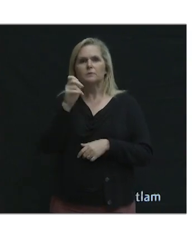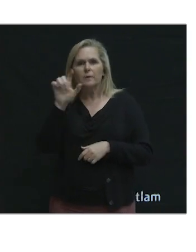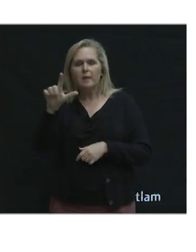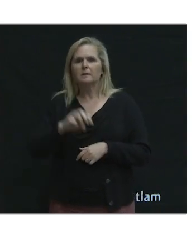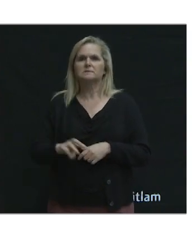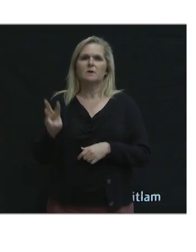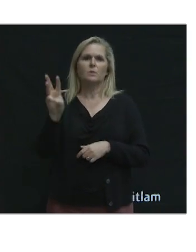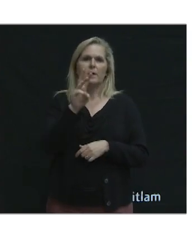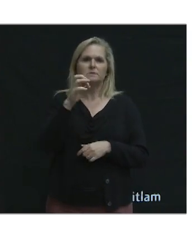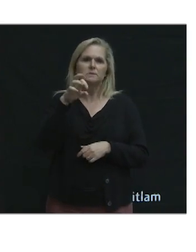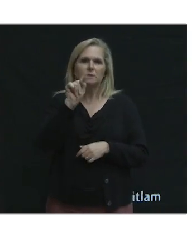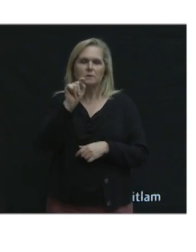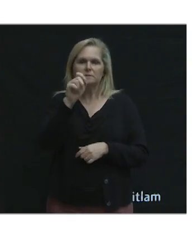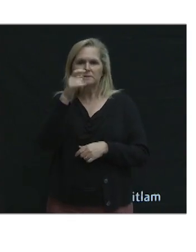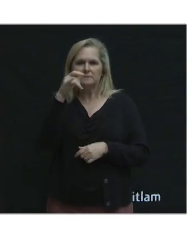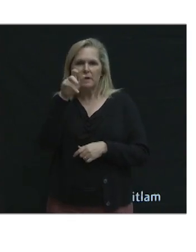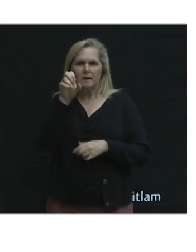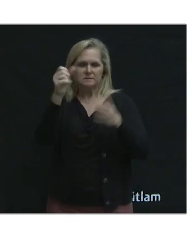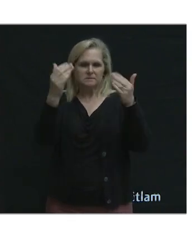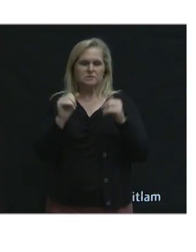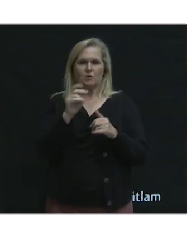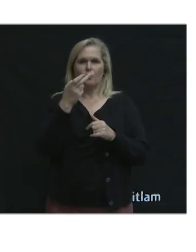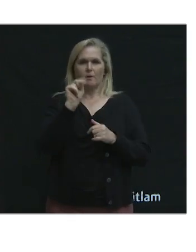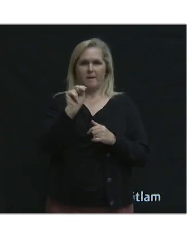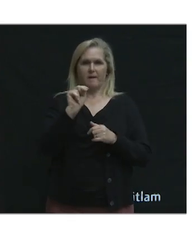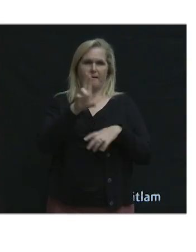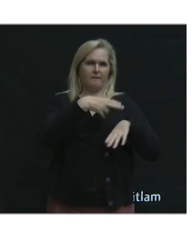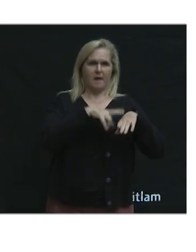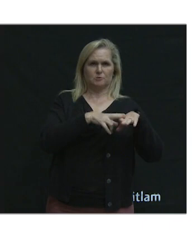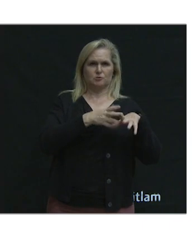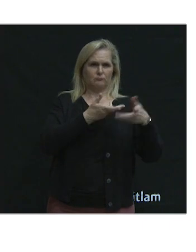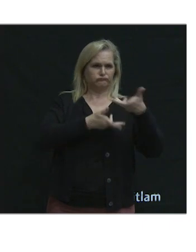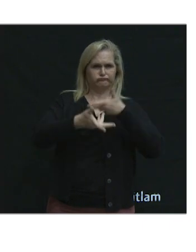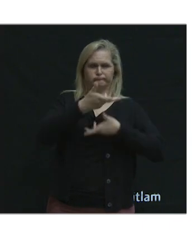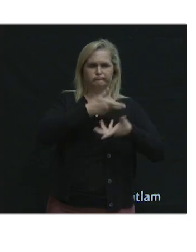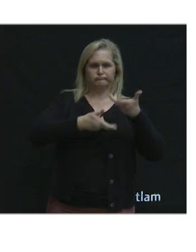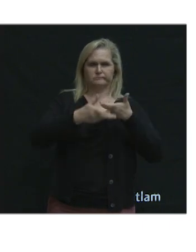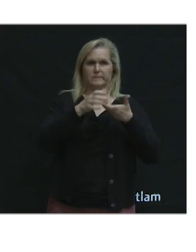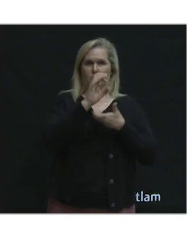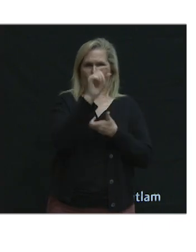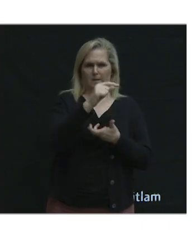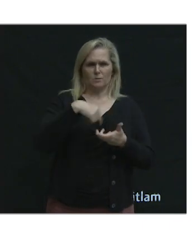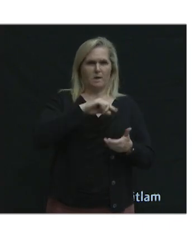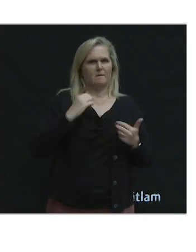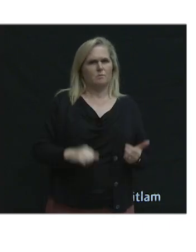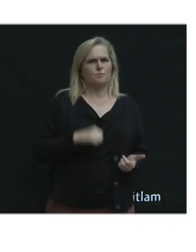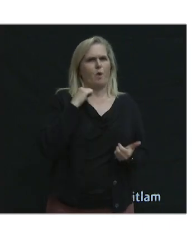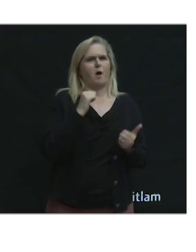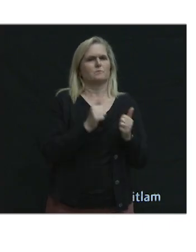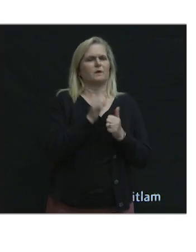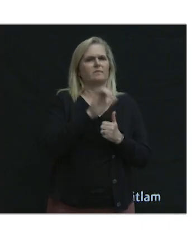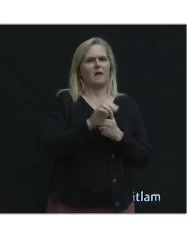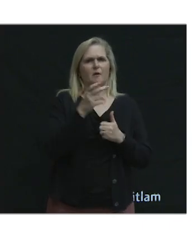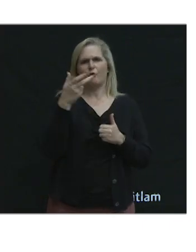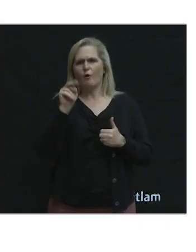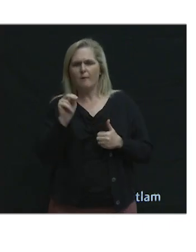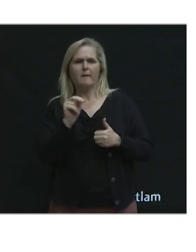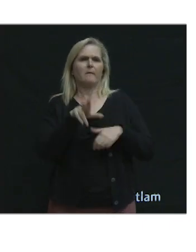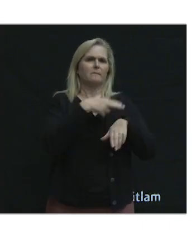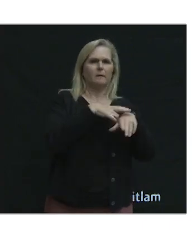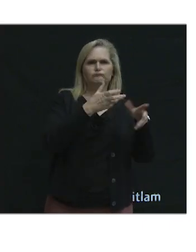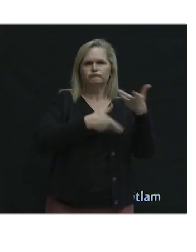walkable, urban nature interface, which is definitely a thing that Coquitlam takes a lot of pride on, hiking,